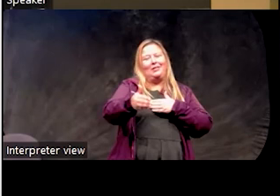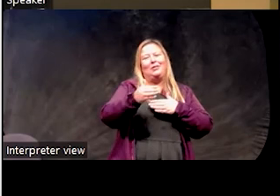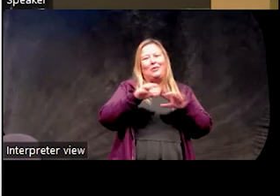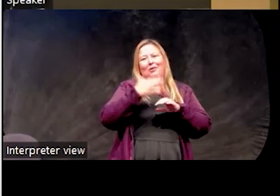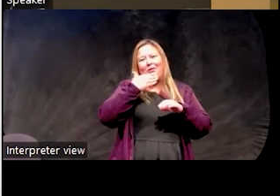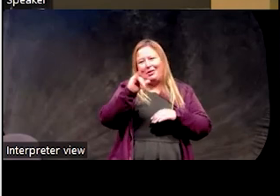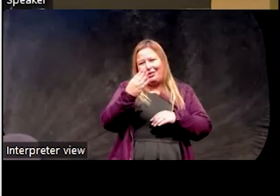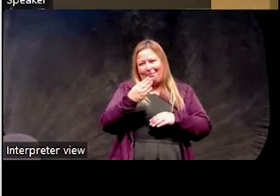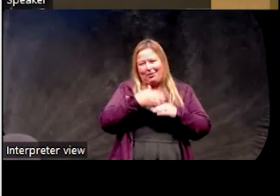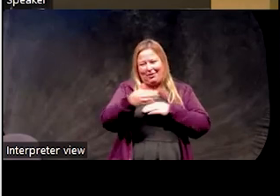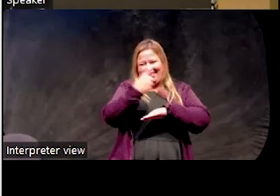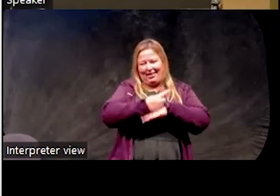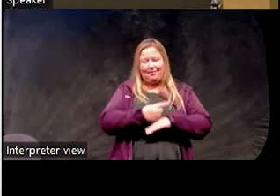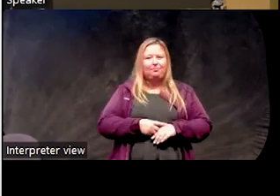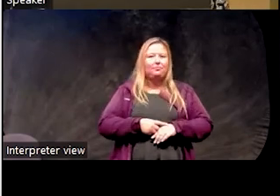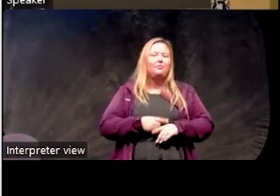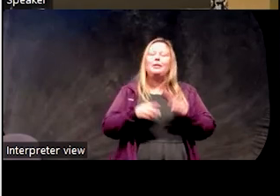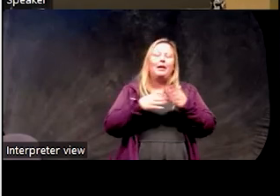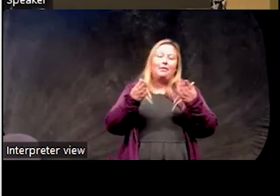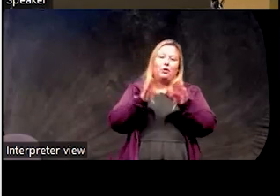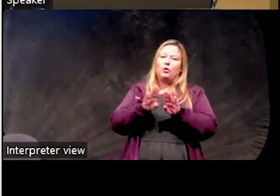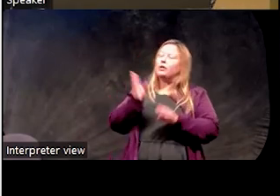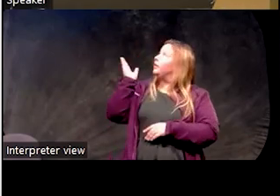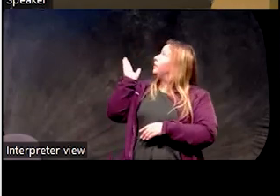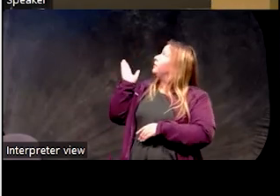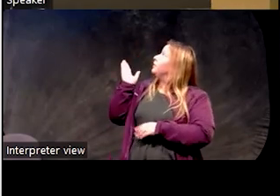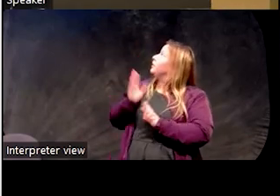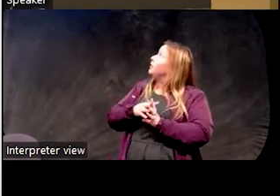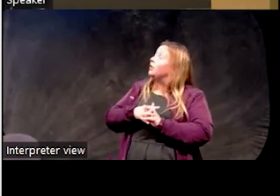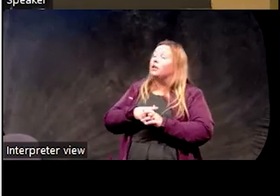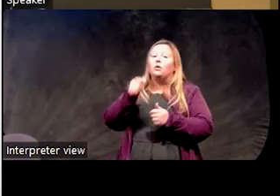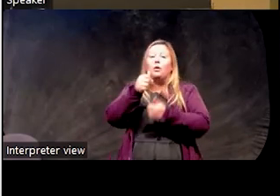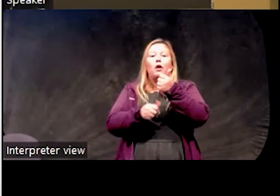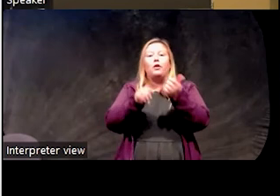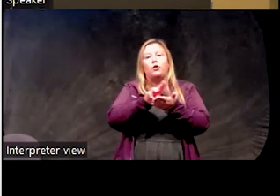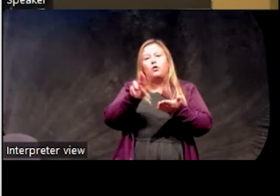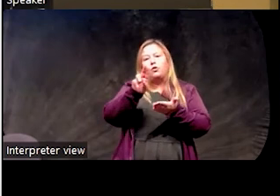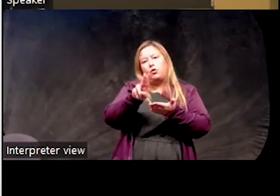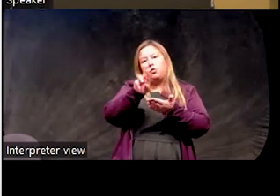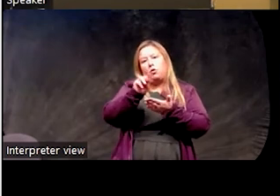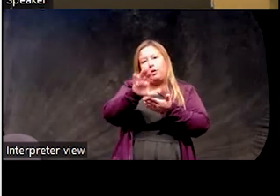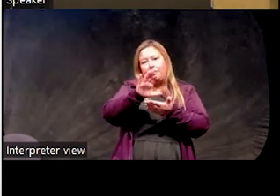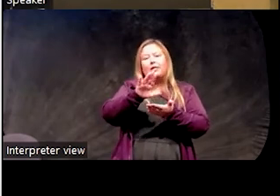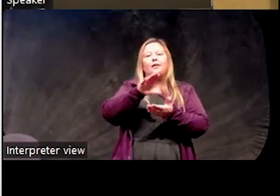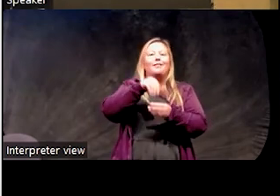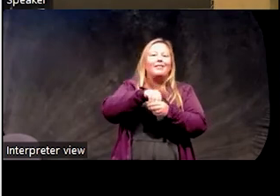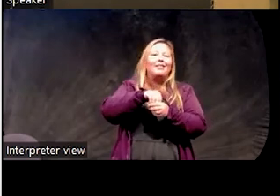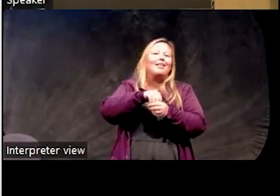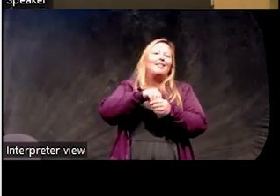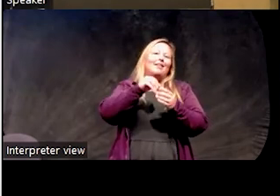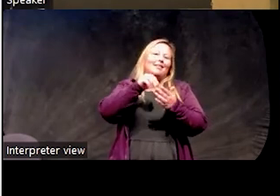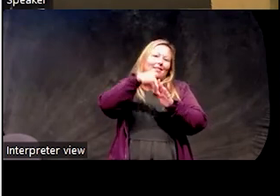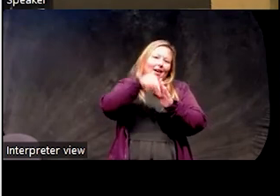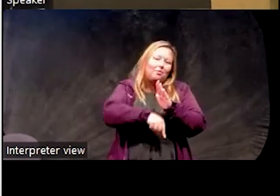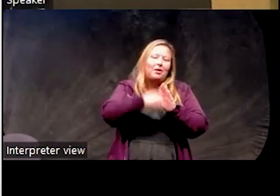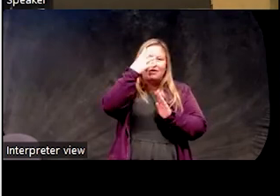just as a closing, this is our clinic. We're embedded in the U of R Medicine Comprehensive Sleep Center. Beth and I